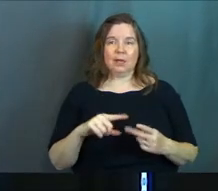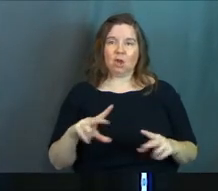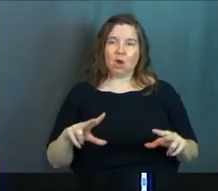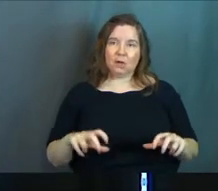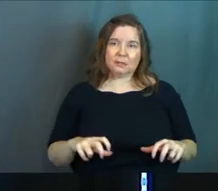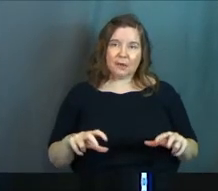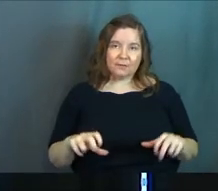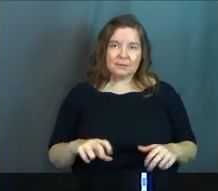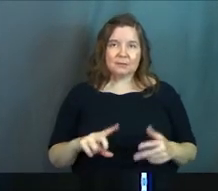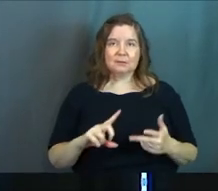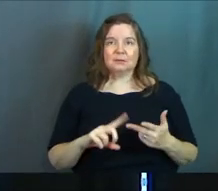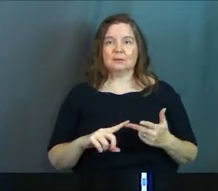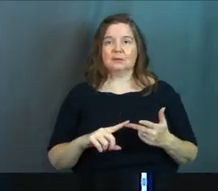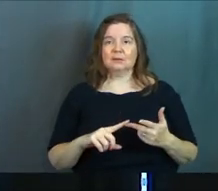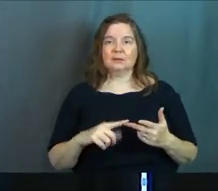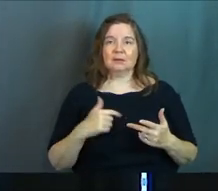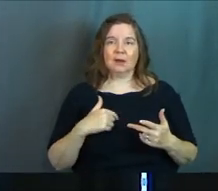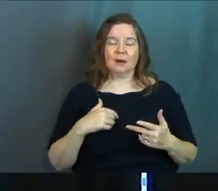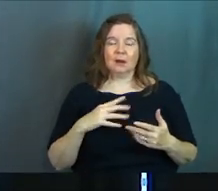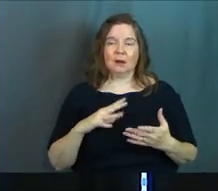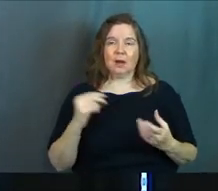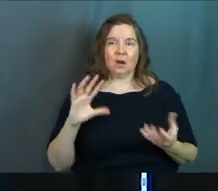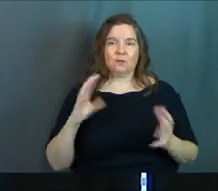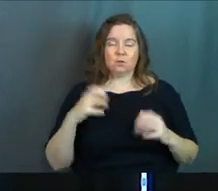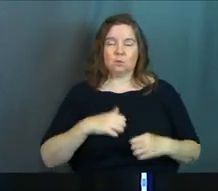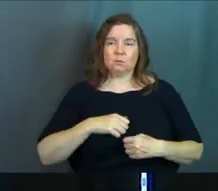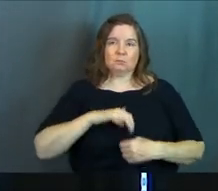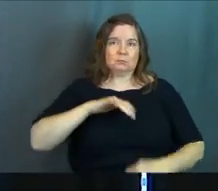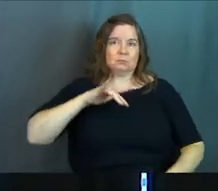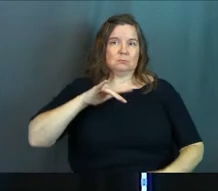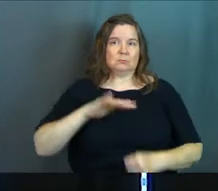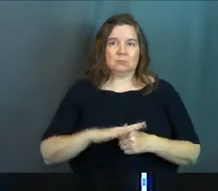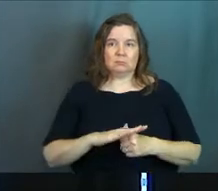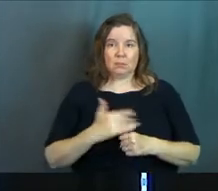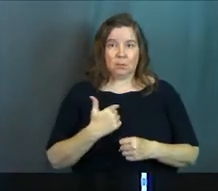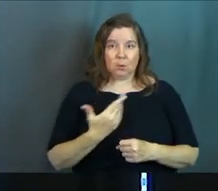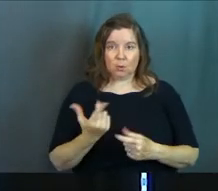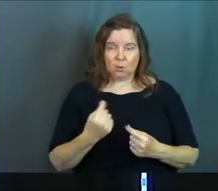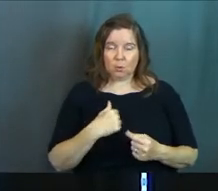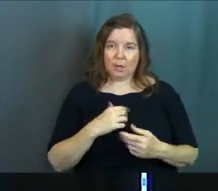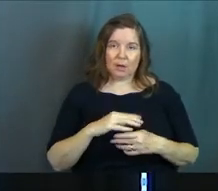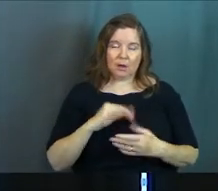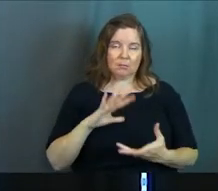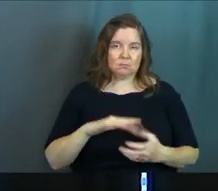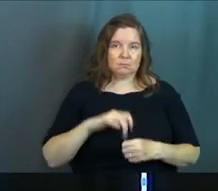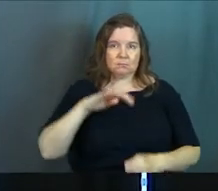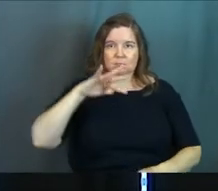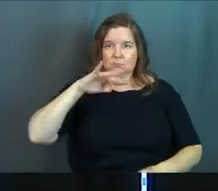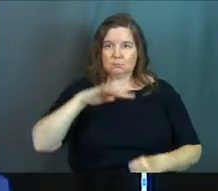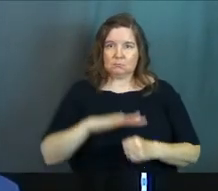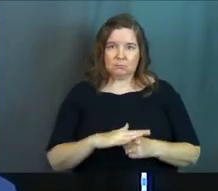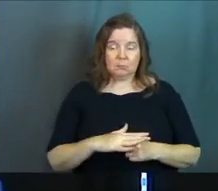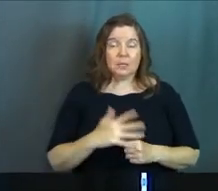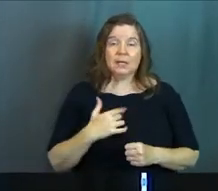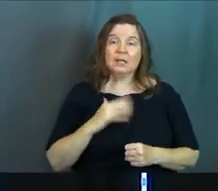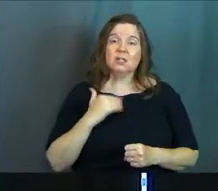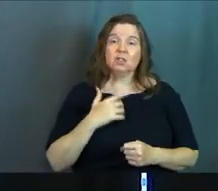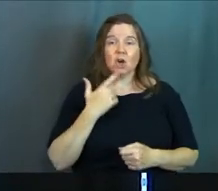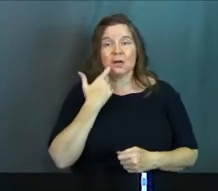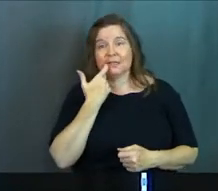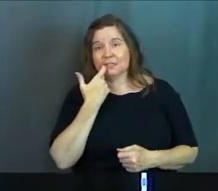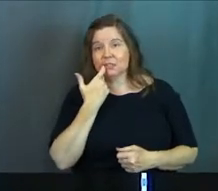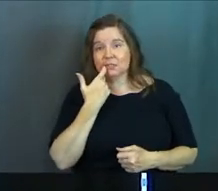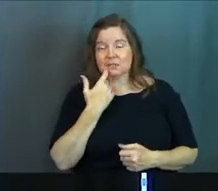our selfishness. It's the things like our out-of-control anger and the things that we do in our out-of-control anger. It's our